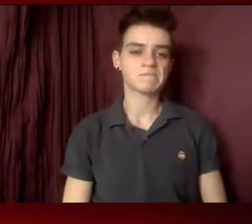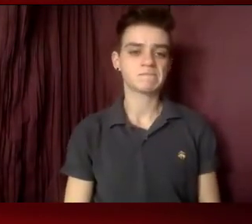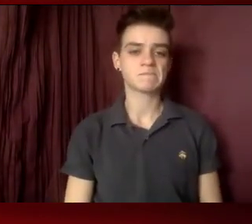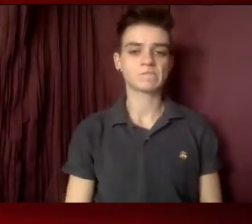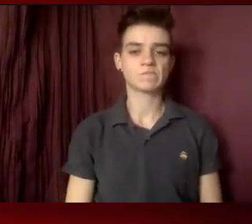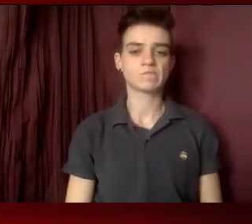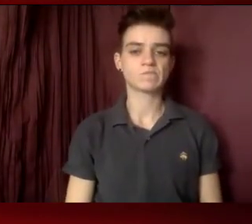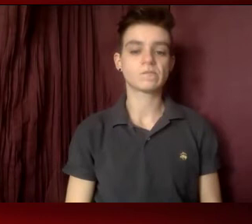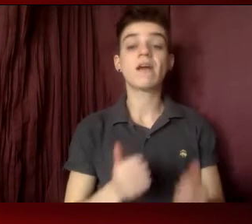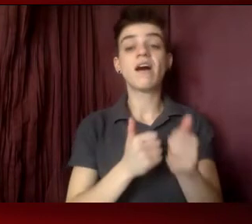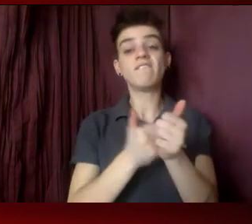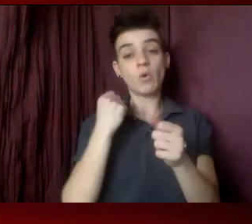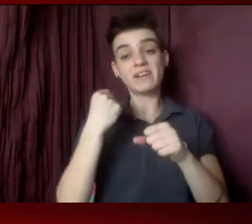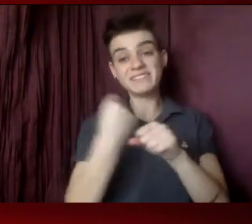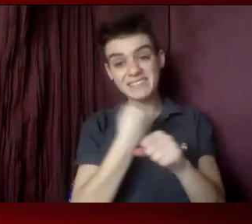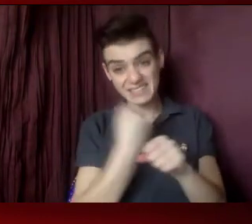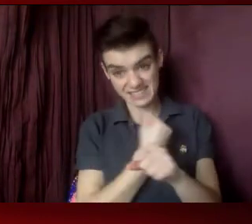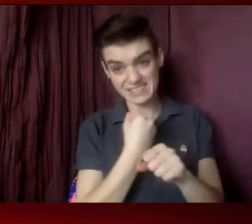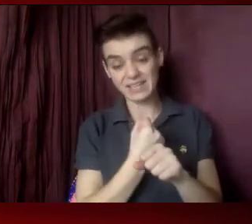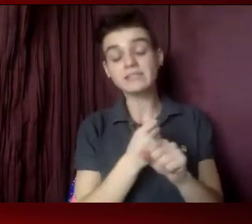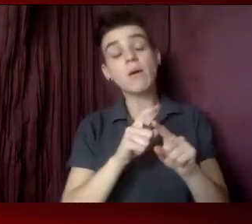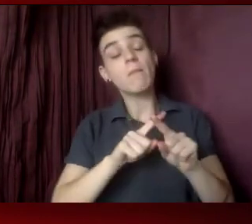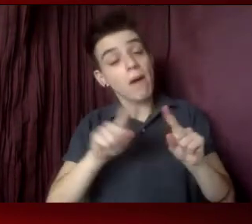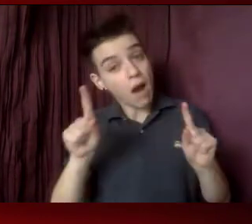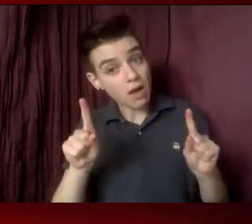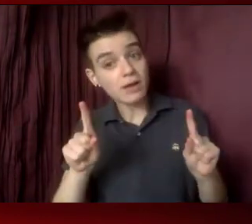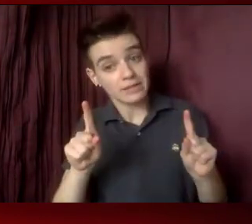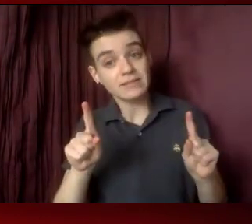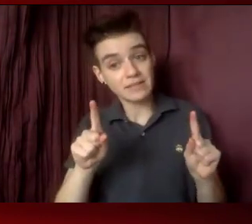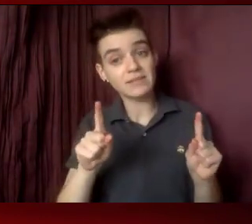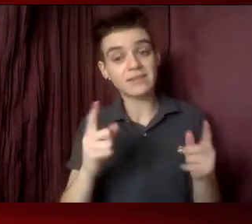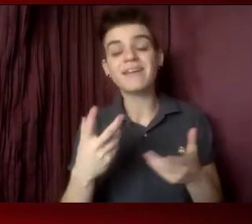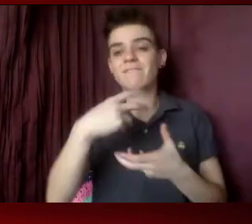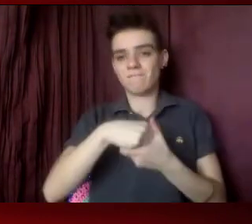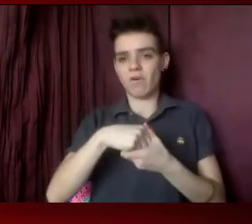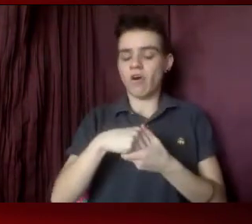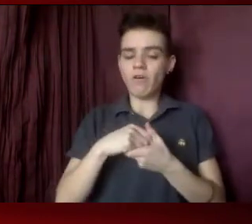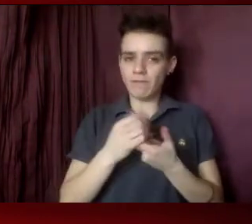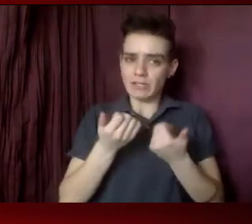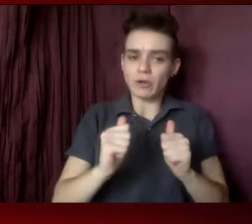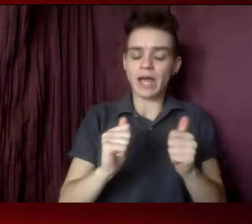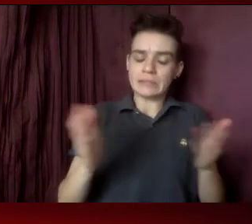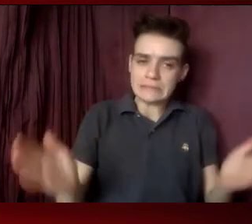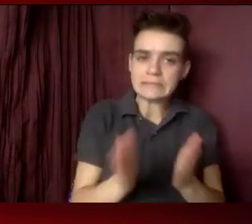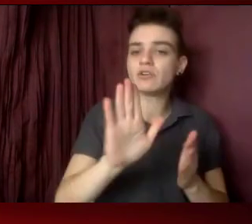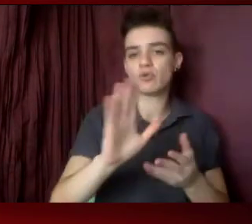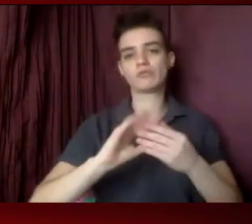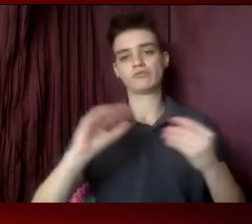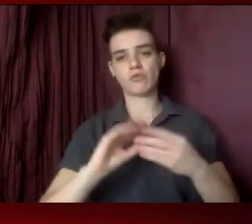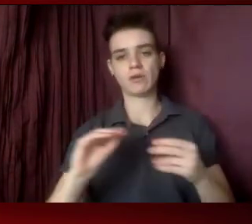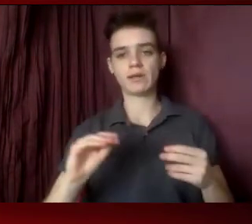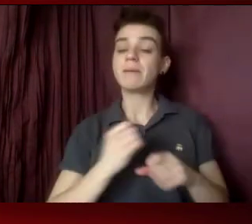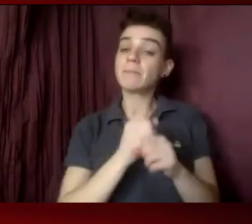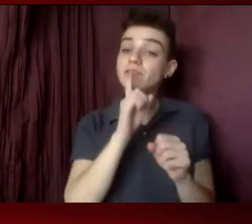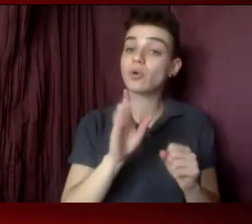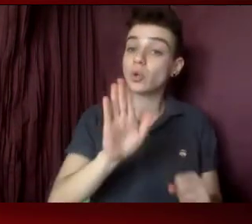Avoid statistics, but engage in your storytelling. Make sure that your story is